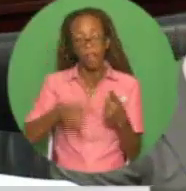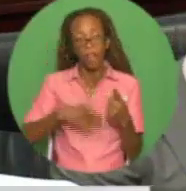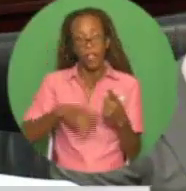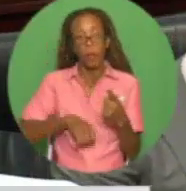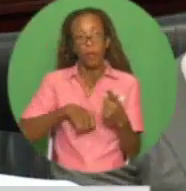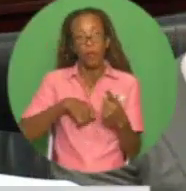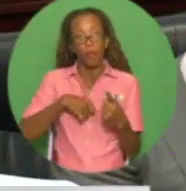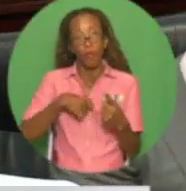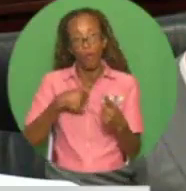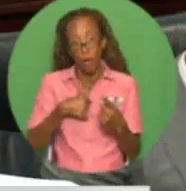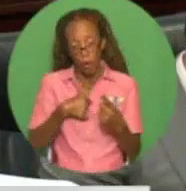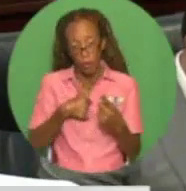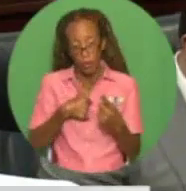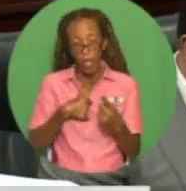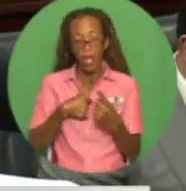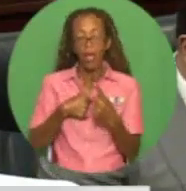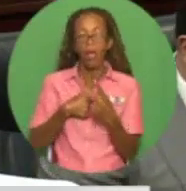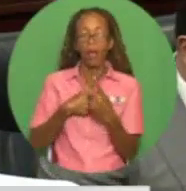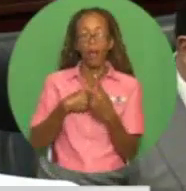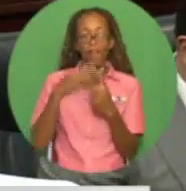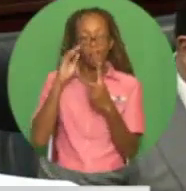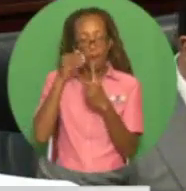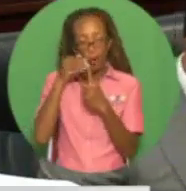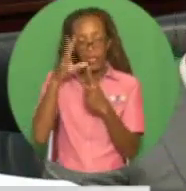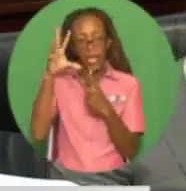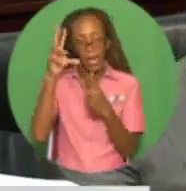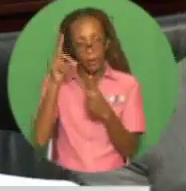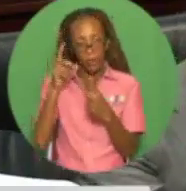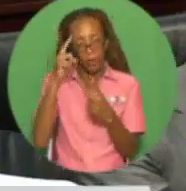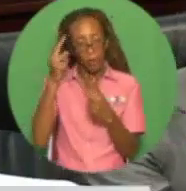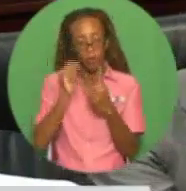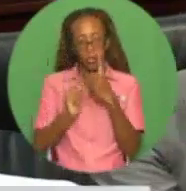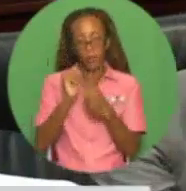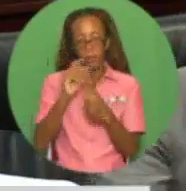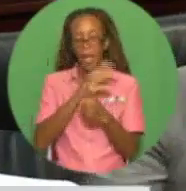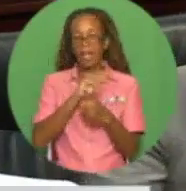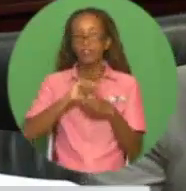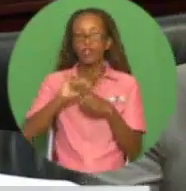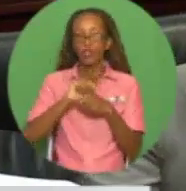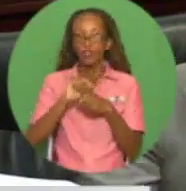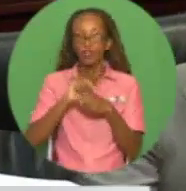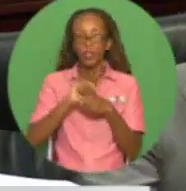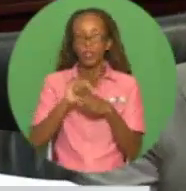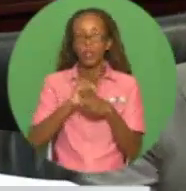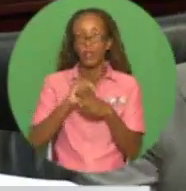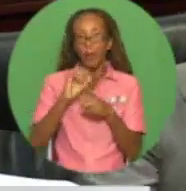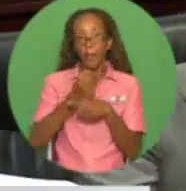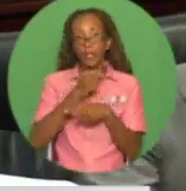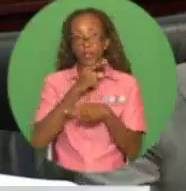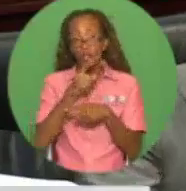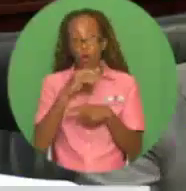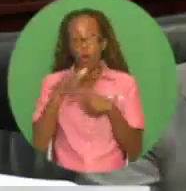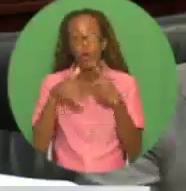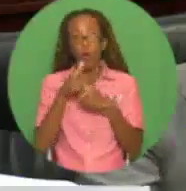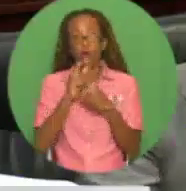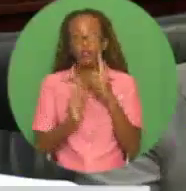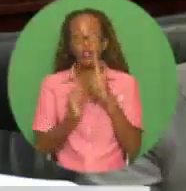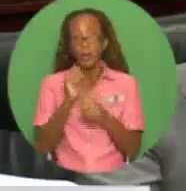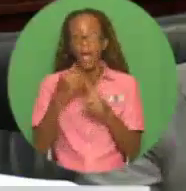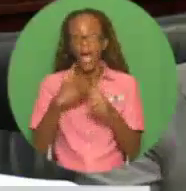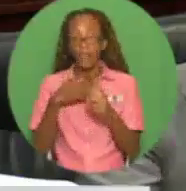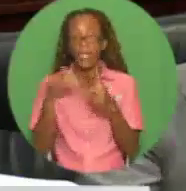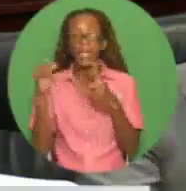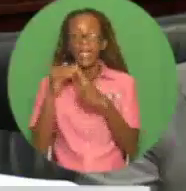and a legacy of investing in our citizens through education and training to ensure that all citizens have equal